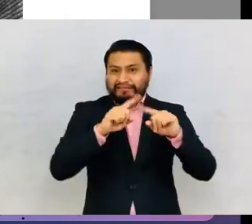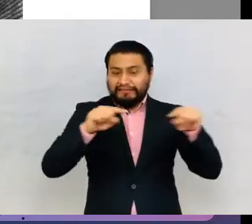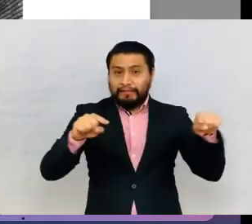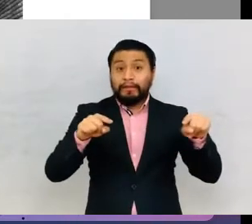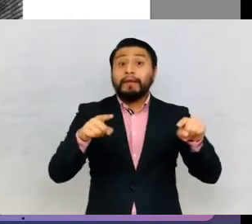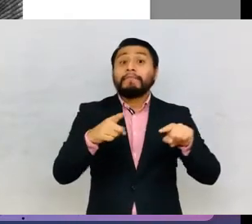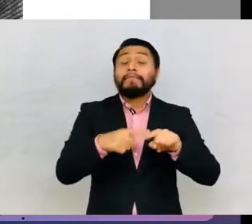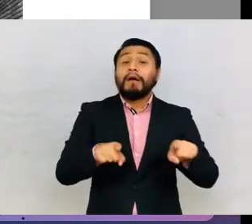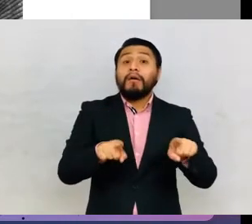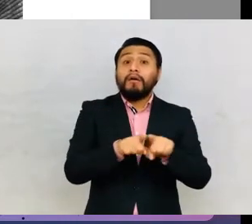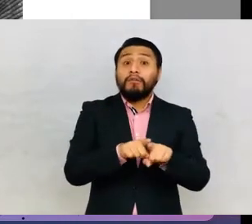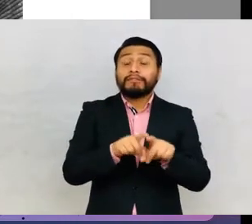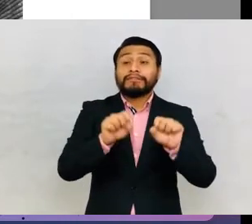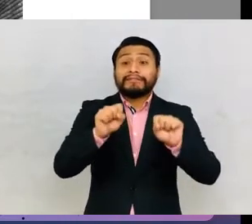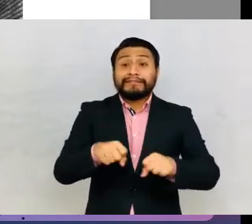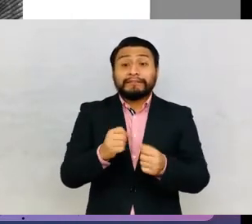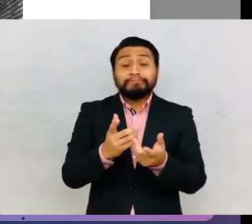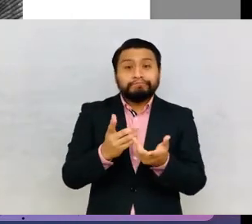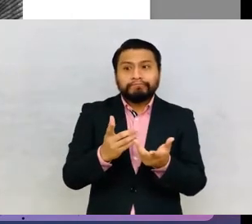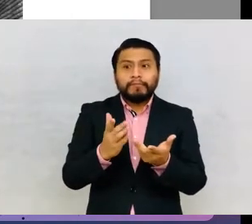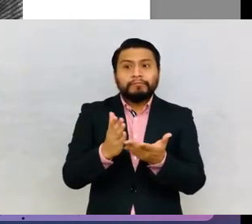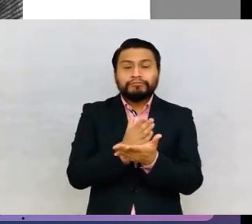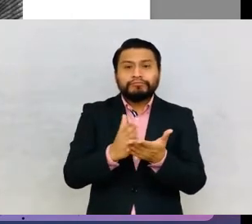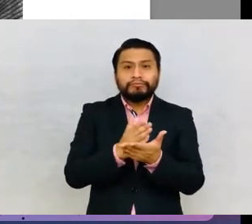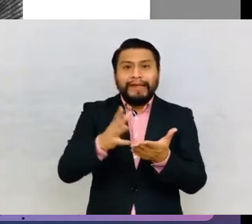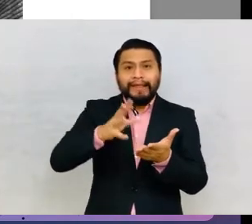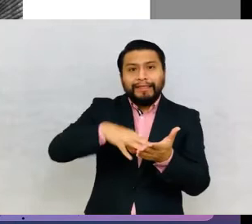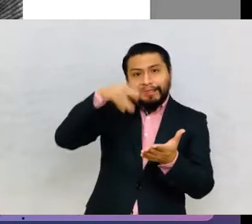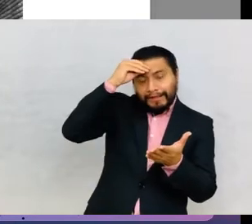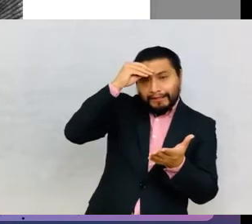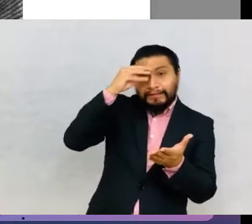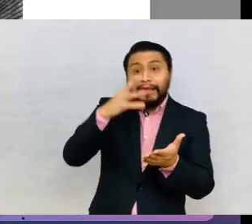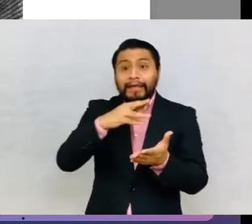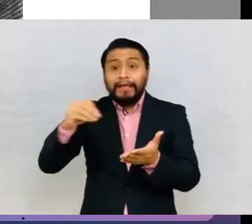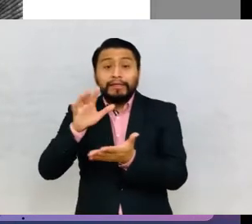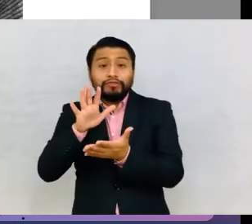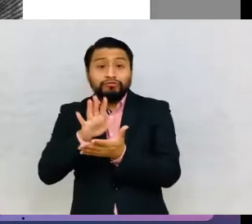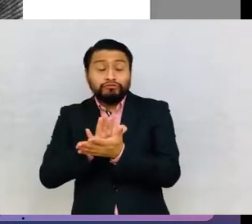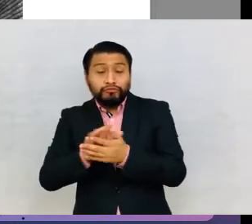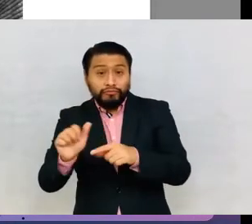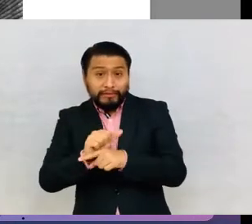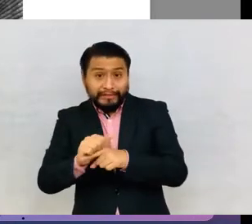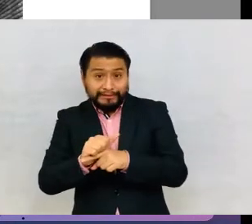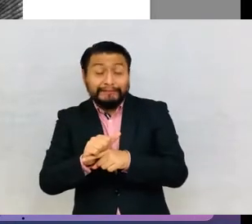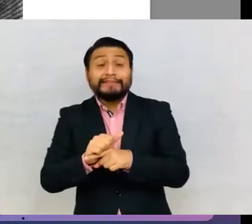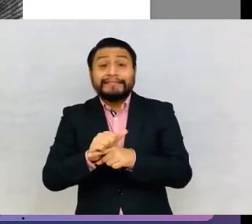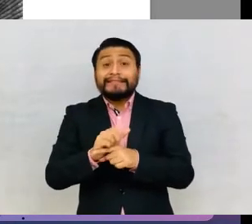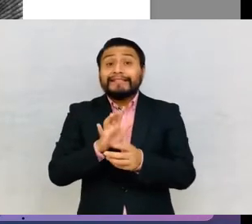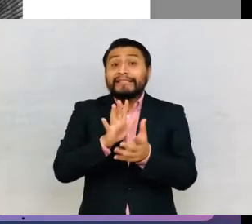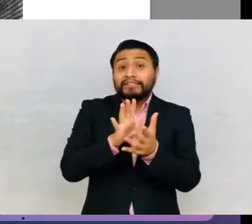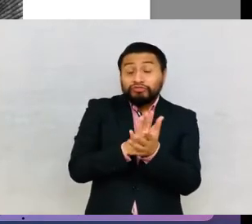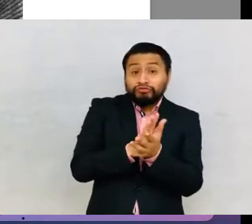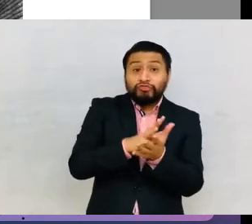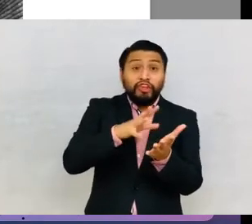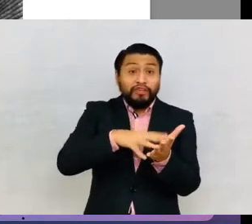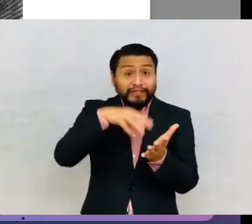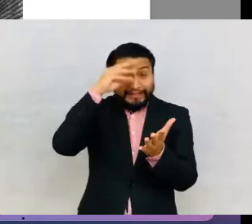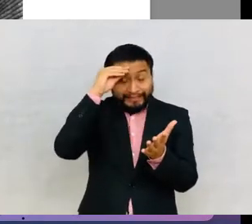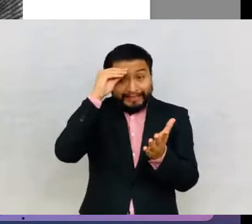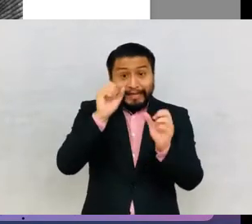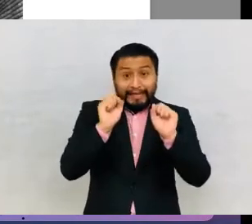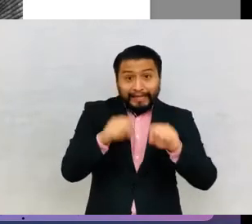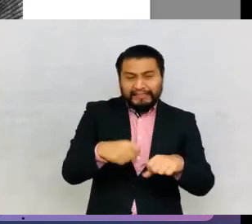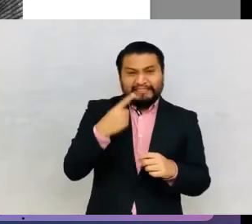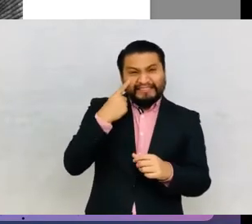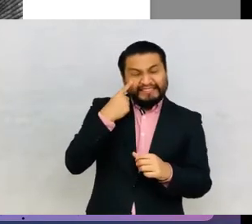itself from learning and school practice. In practice, the distinction with school learning proved